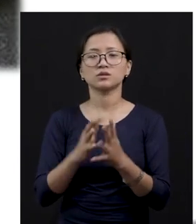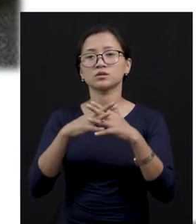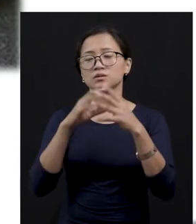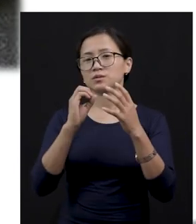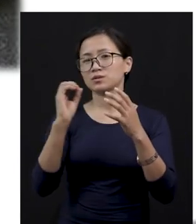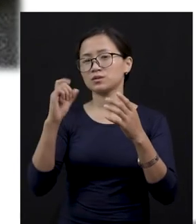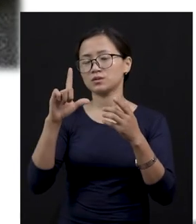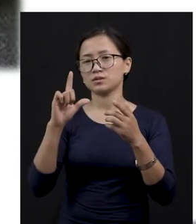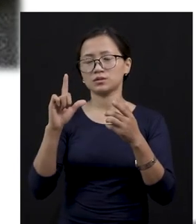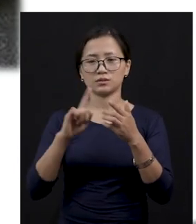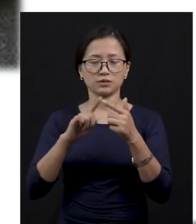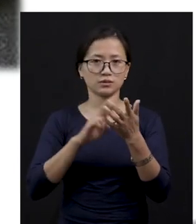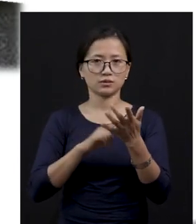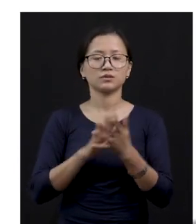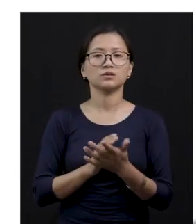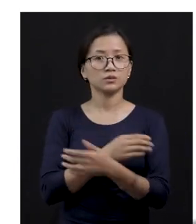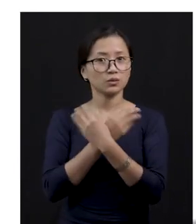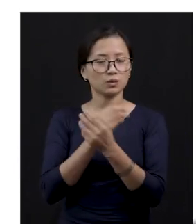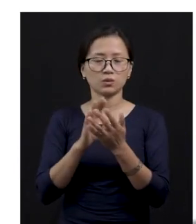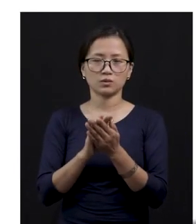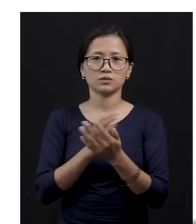wools and into woolen clothes.